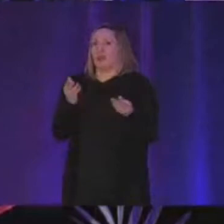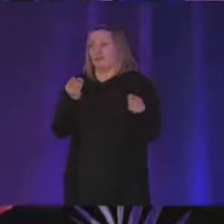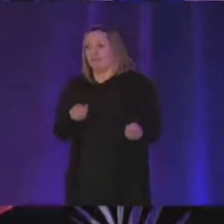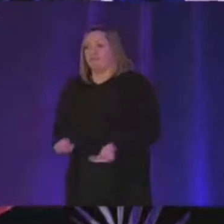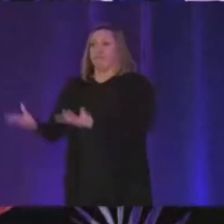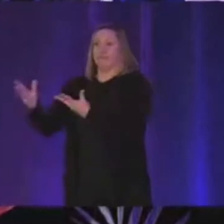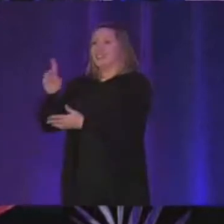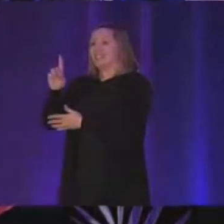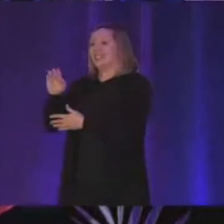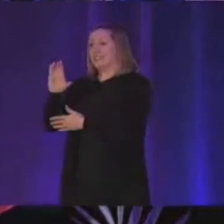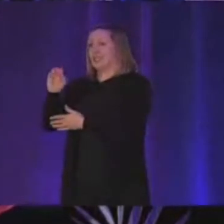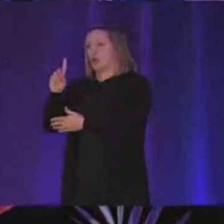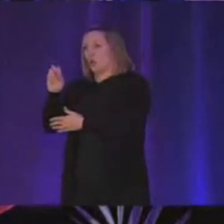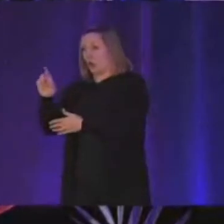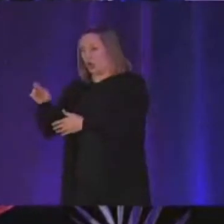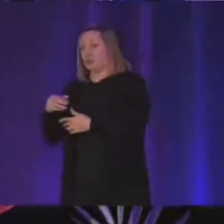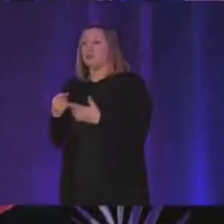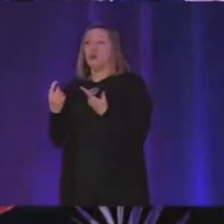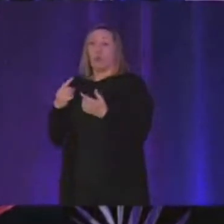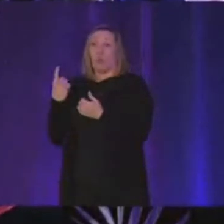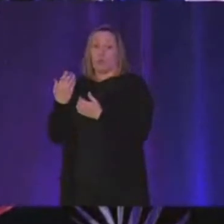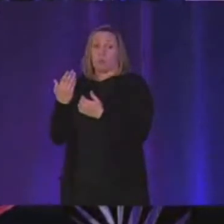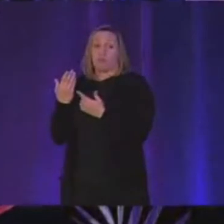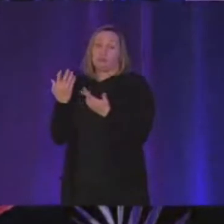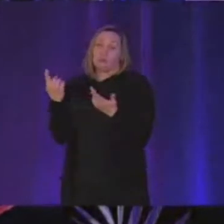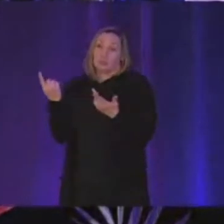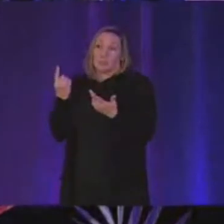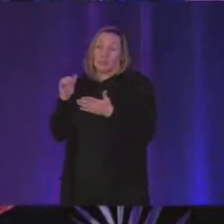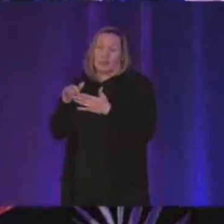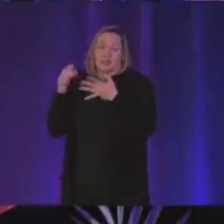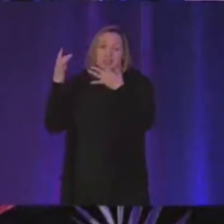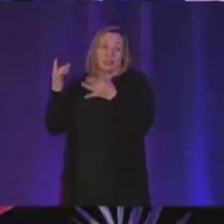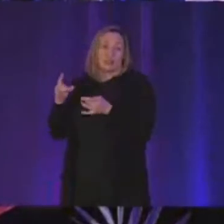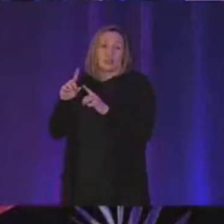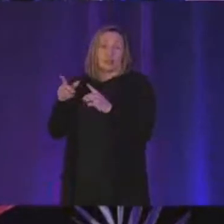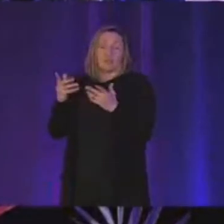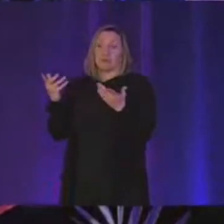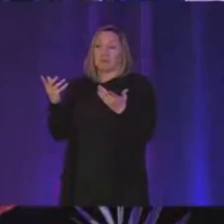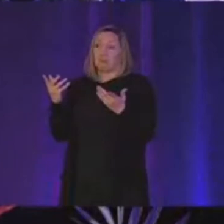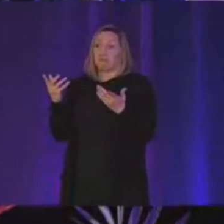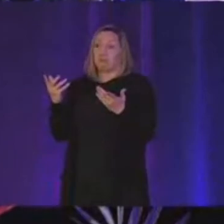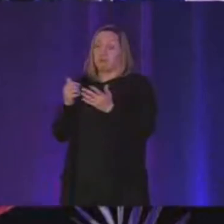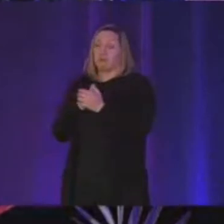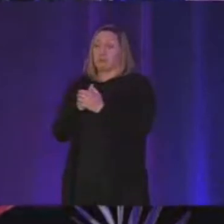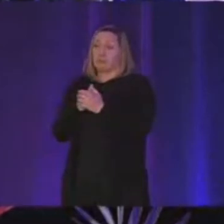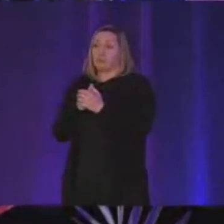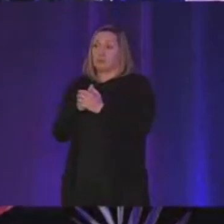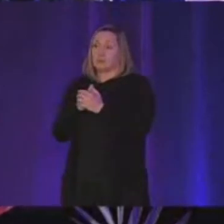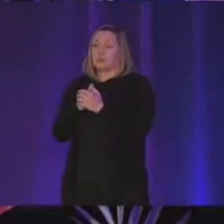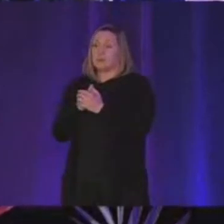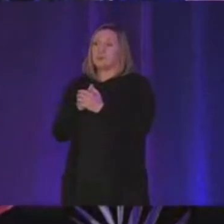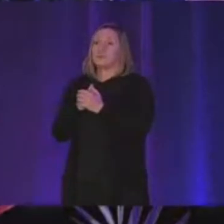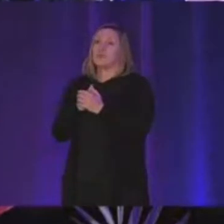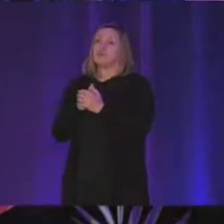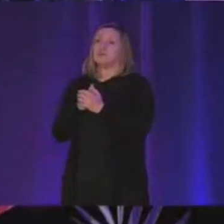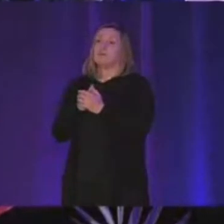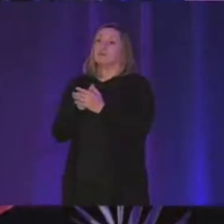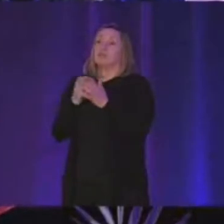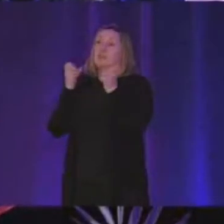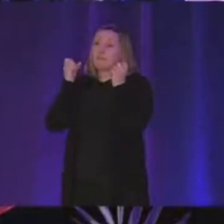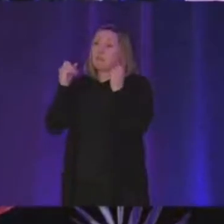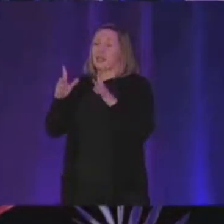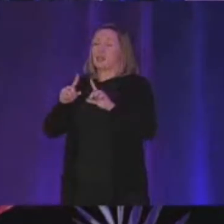the decoder and so one other thing which is uh interesting about this is the there's many